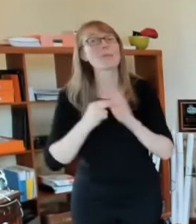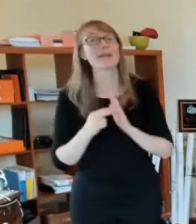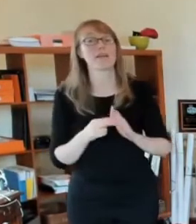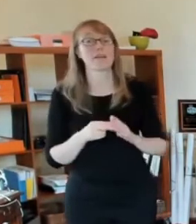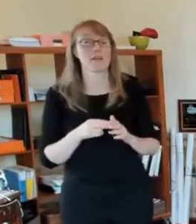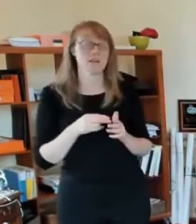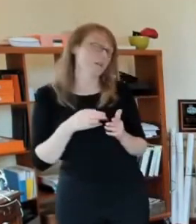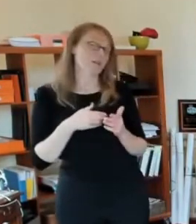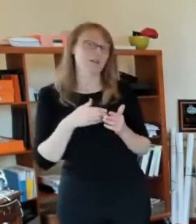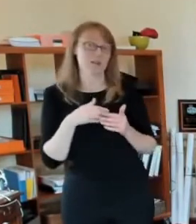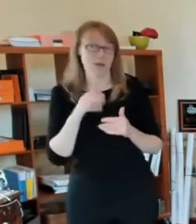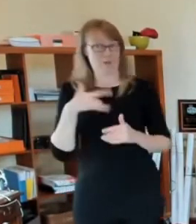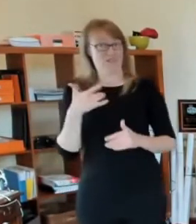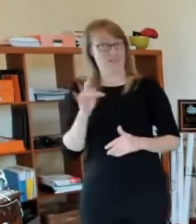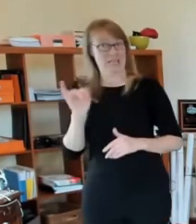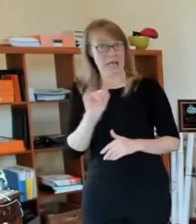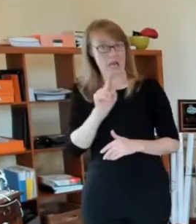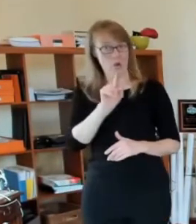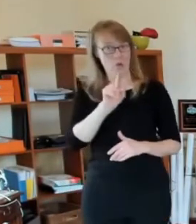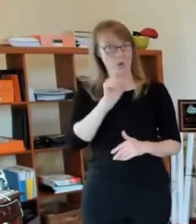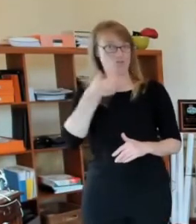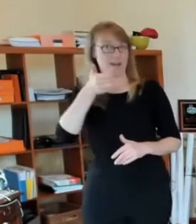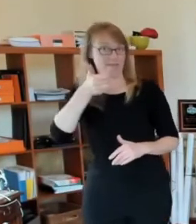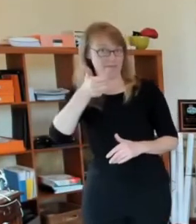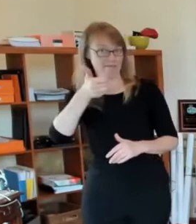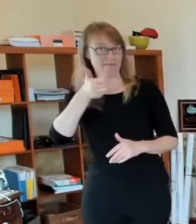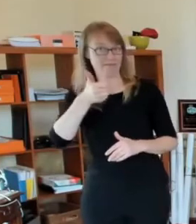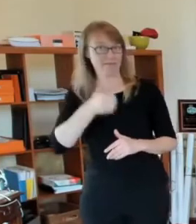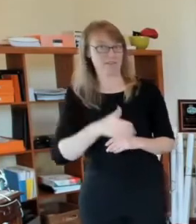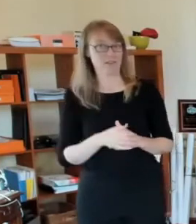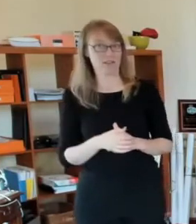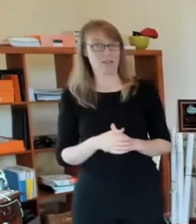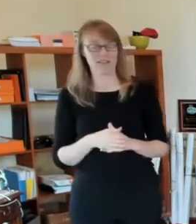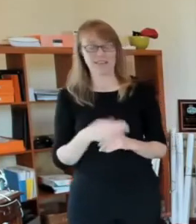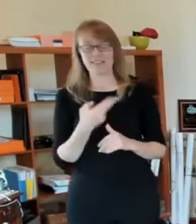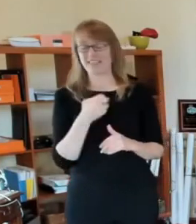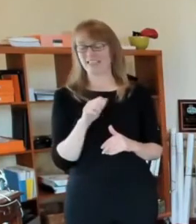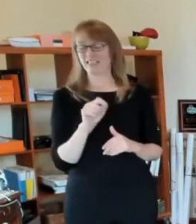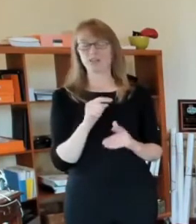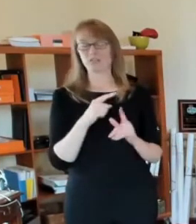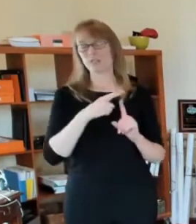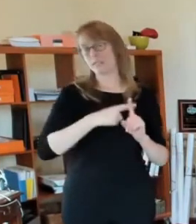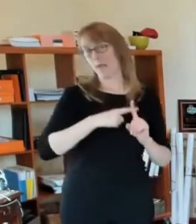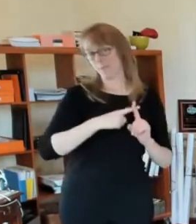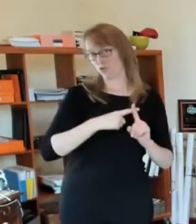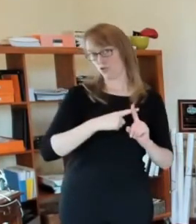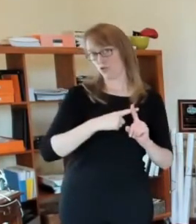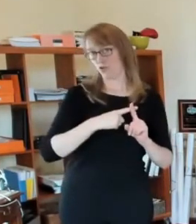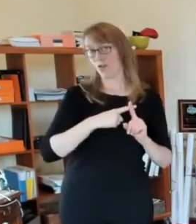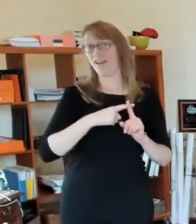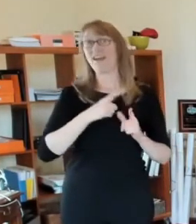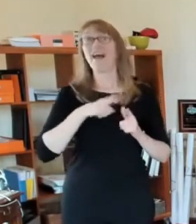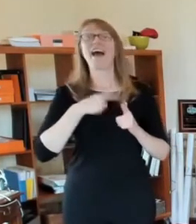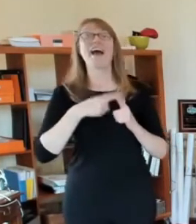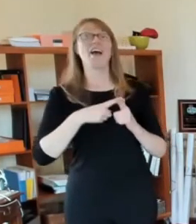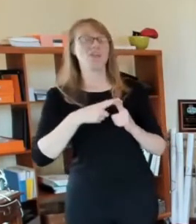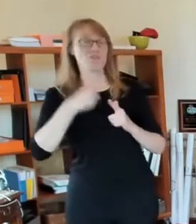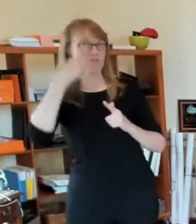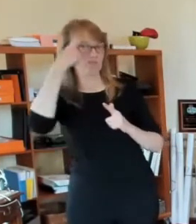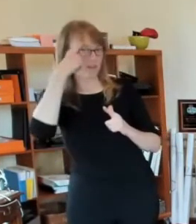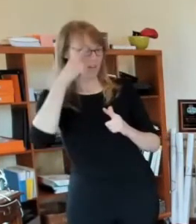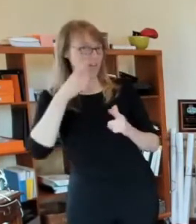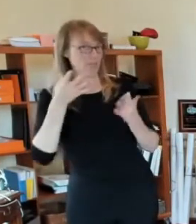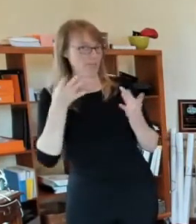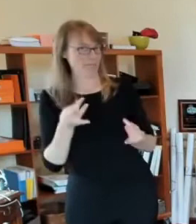like it was as much as 110. So whatever the heat, the actual temperature is plus the humidity and all that is